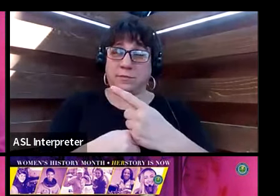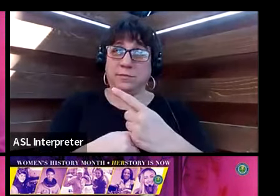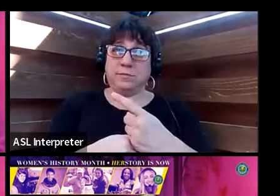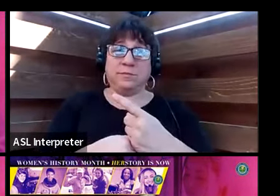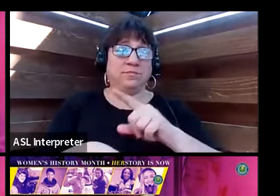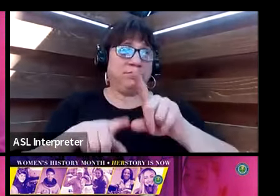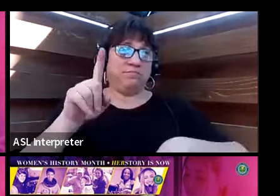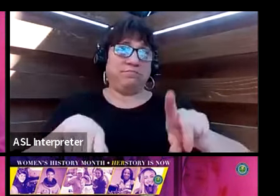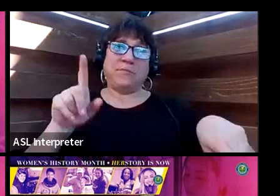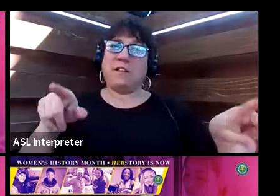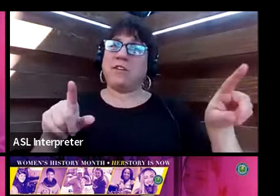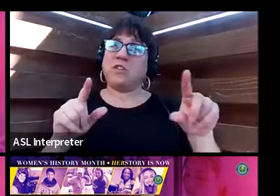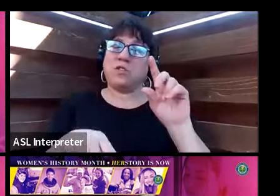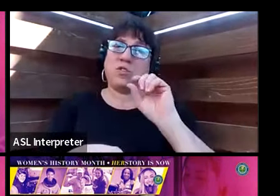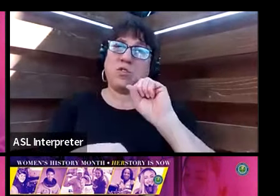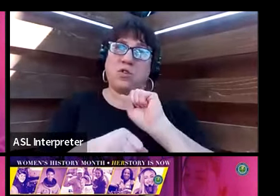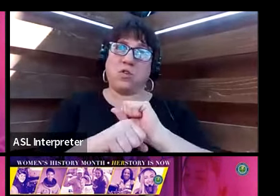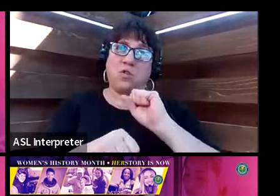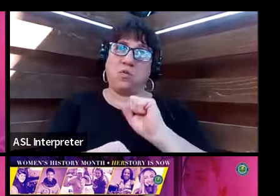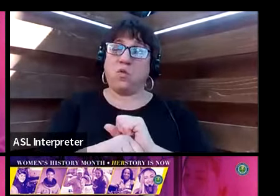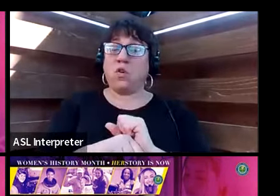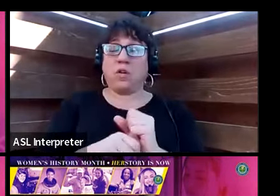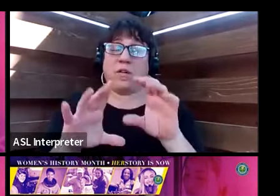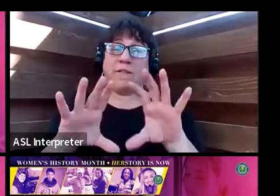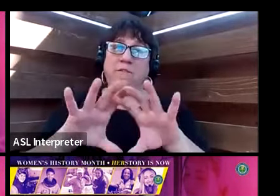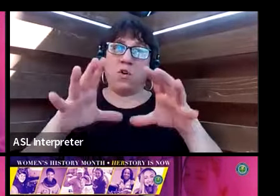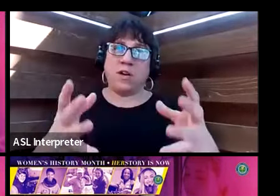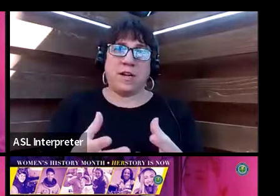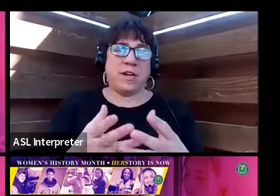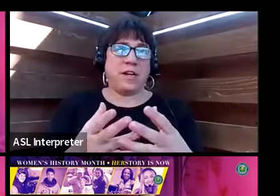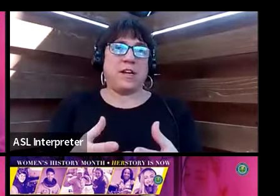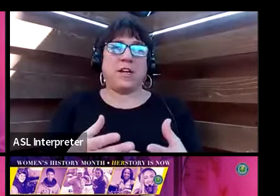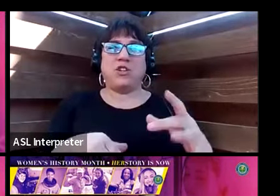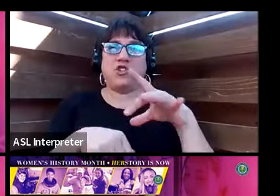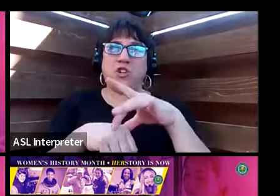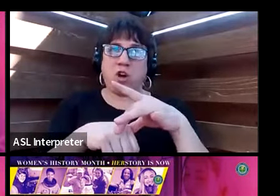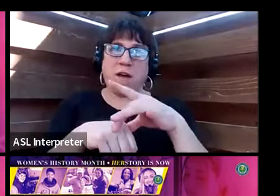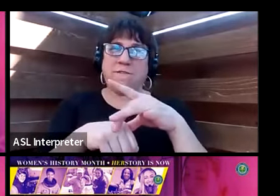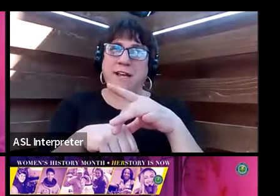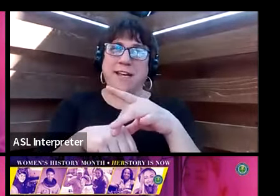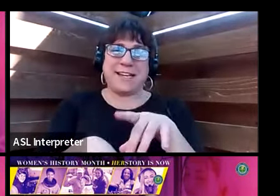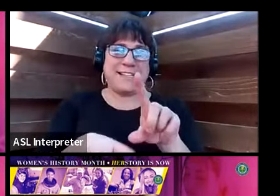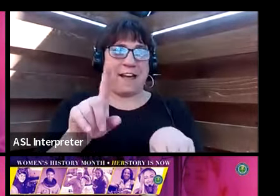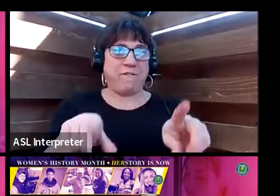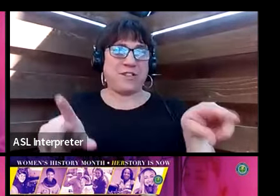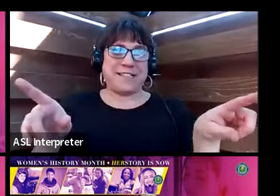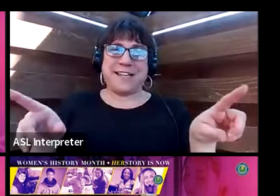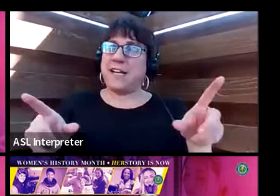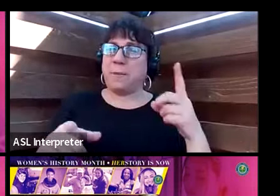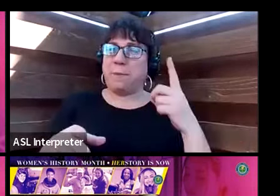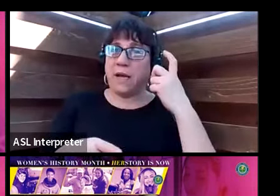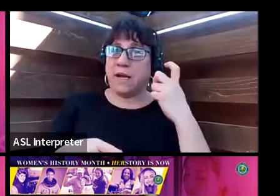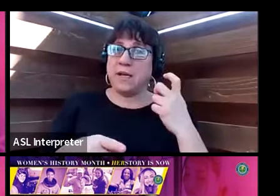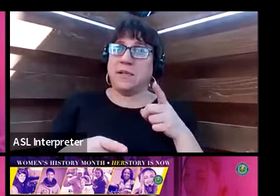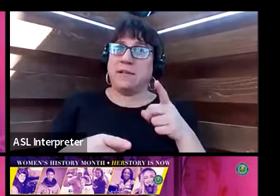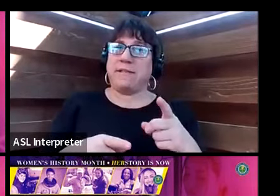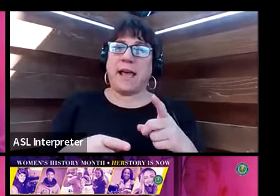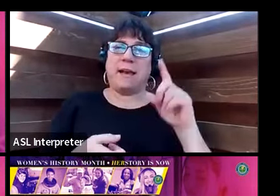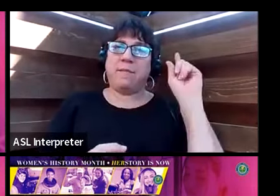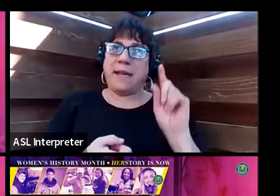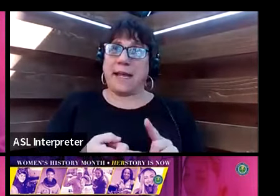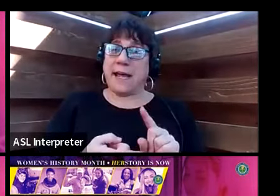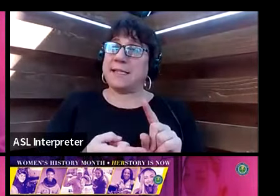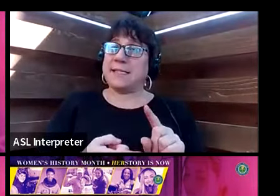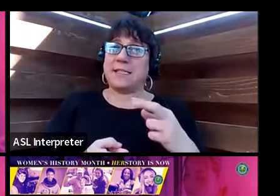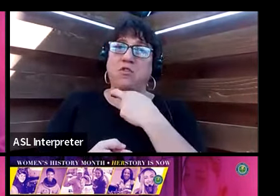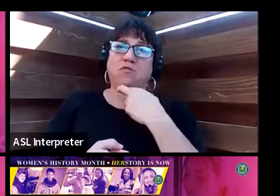workforce is geographic diversity, because that mitigates the risk